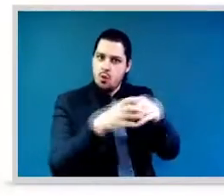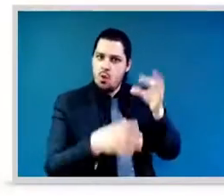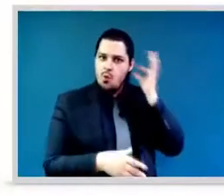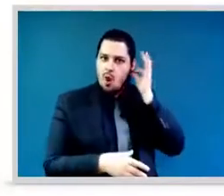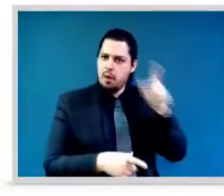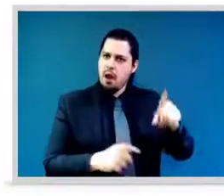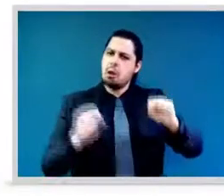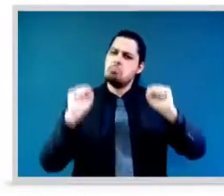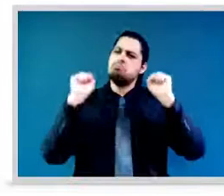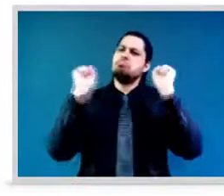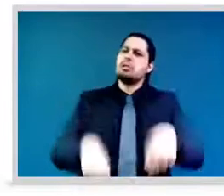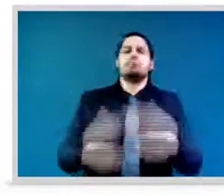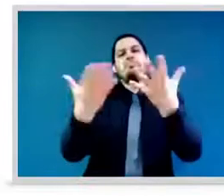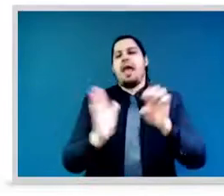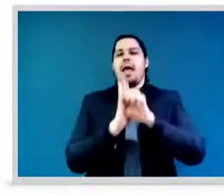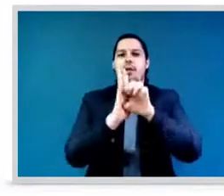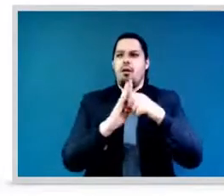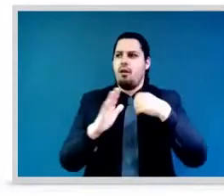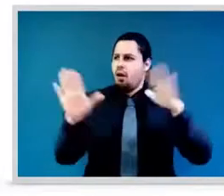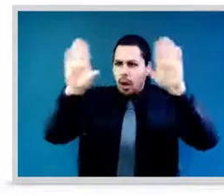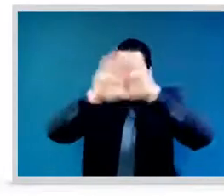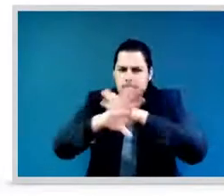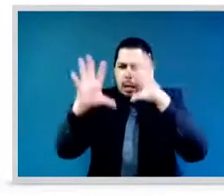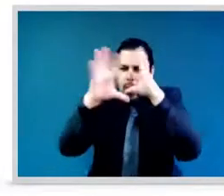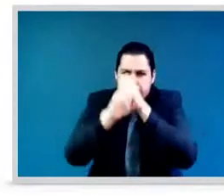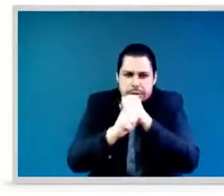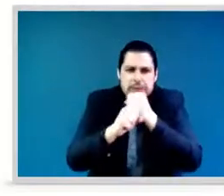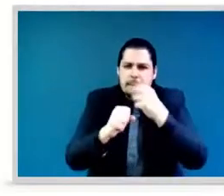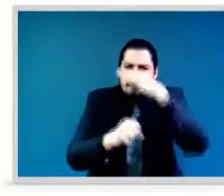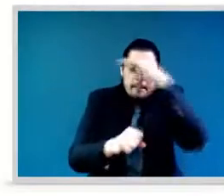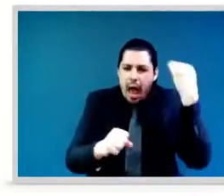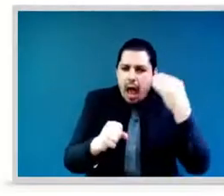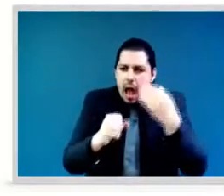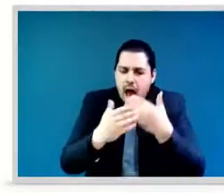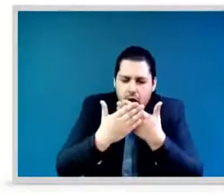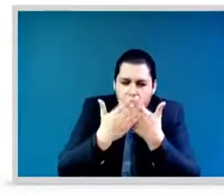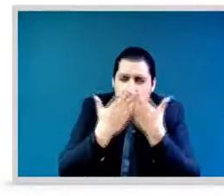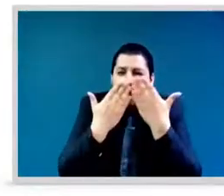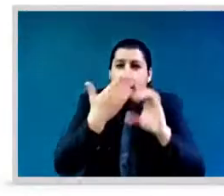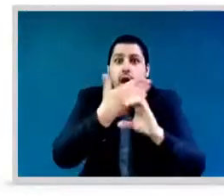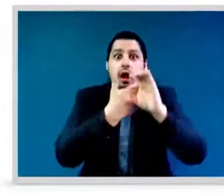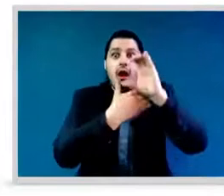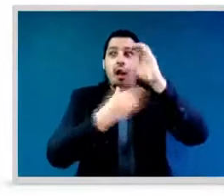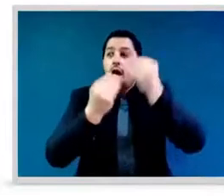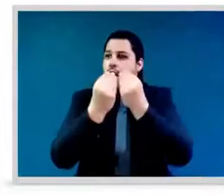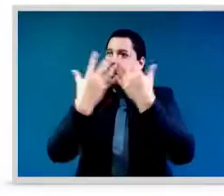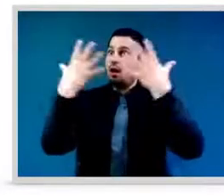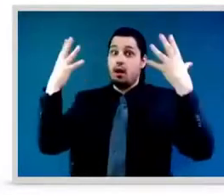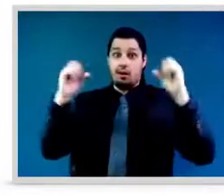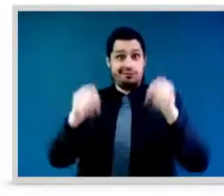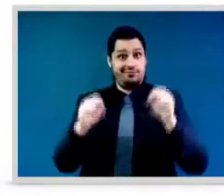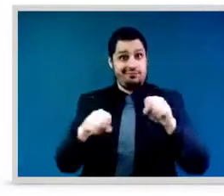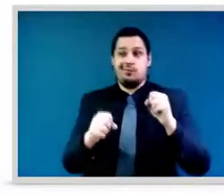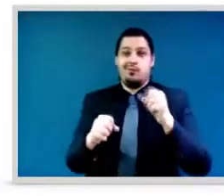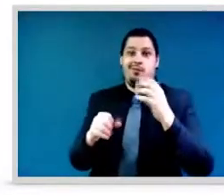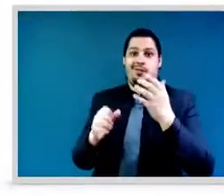to be heard, to be empowered. The world is going through a moment of reckoning right now. And just as we've seen